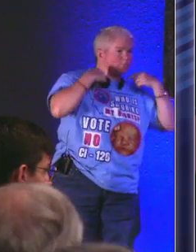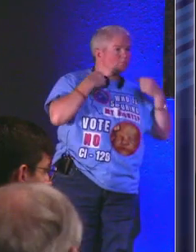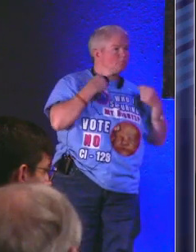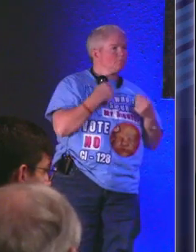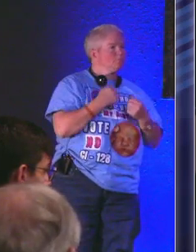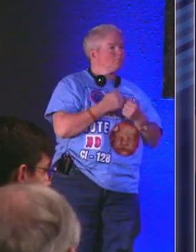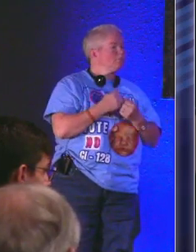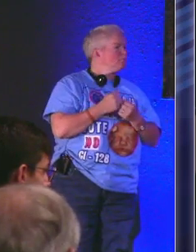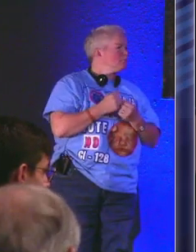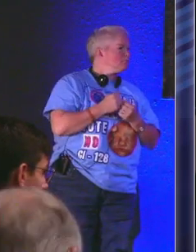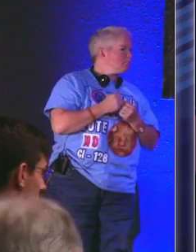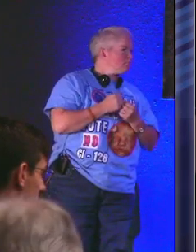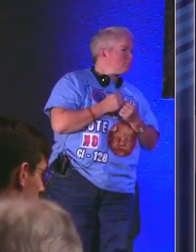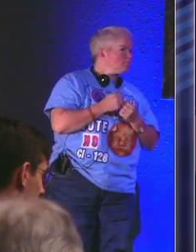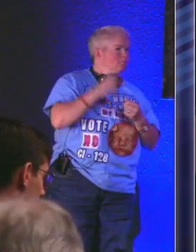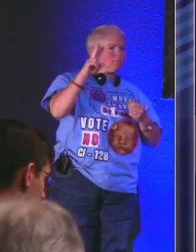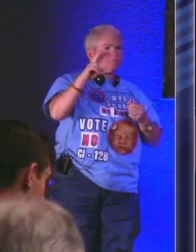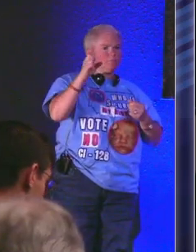where we go okay